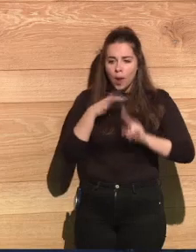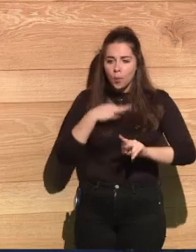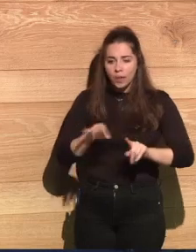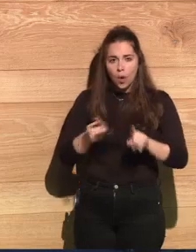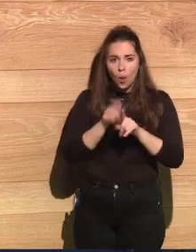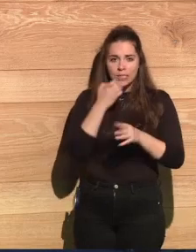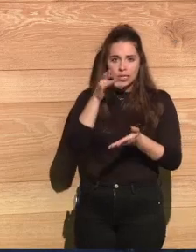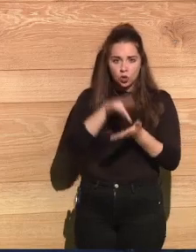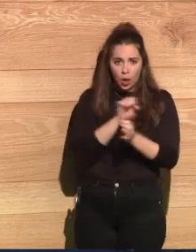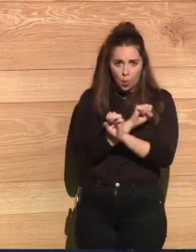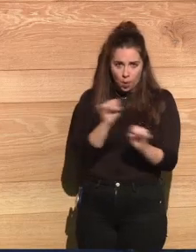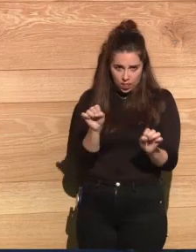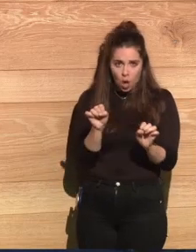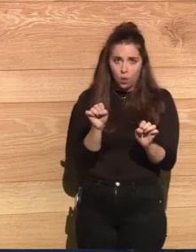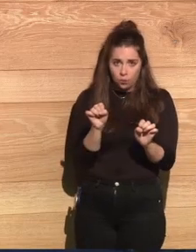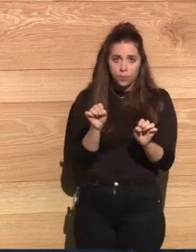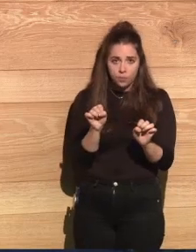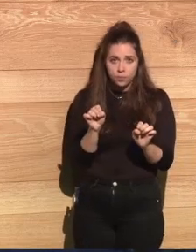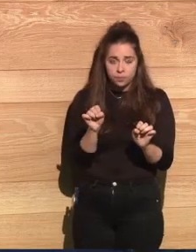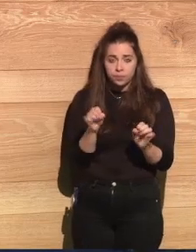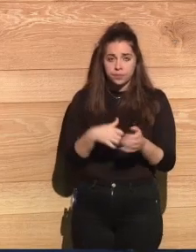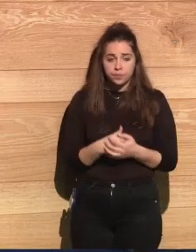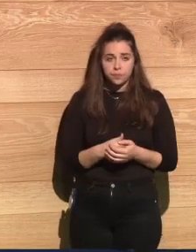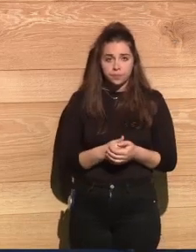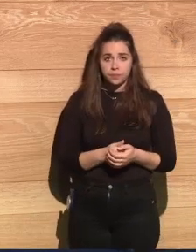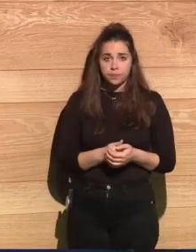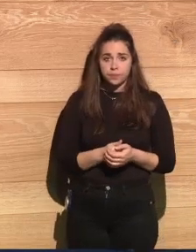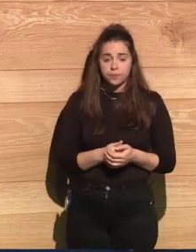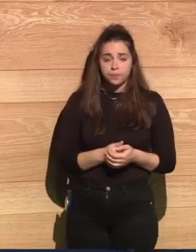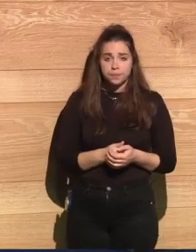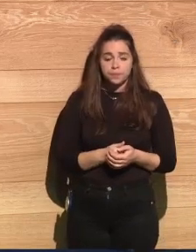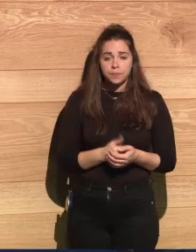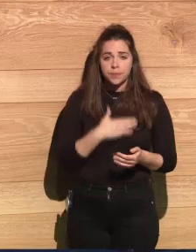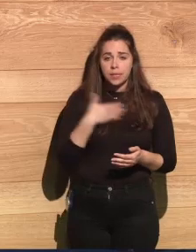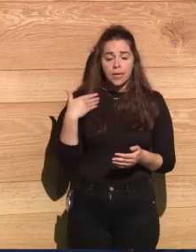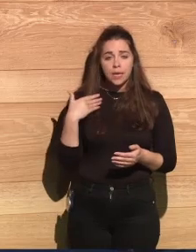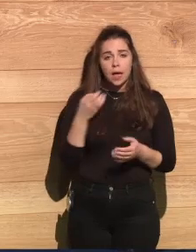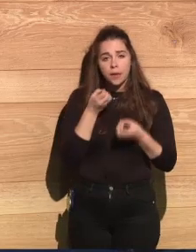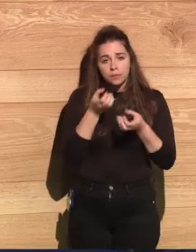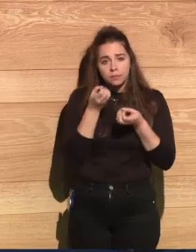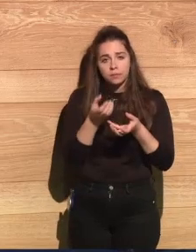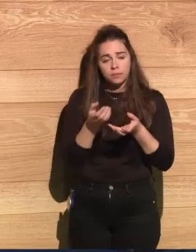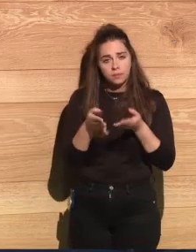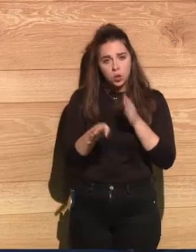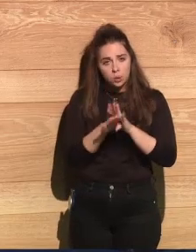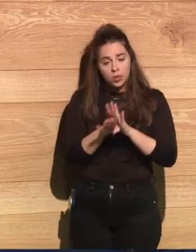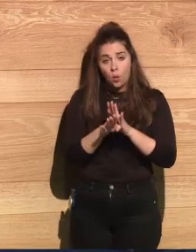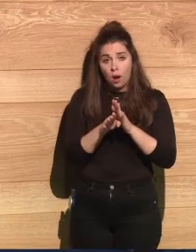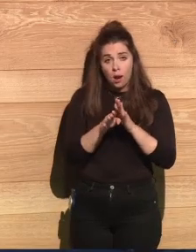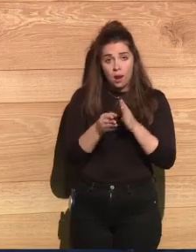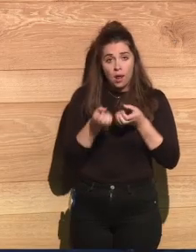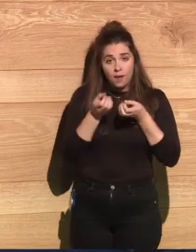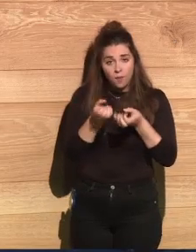I can go on giving that kind of detailed information, but let me